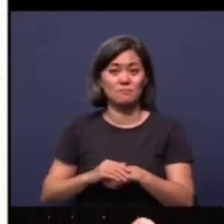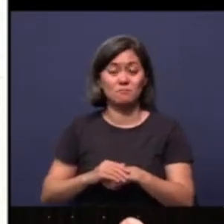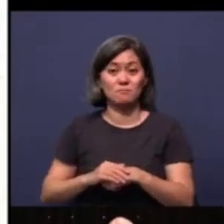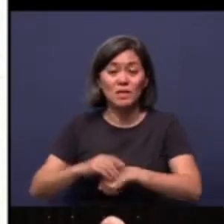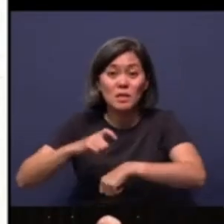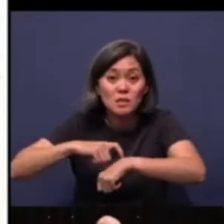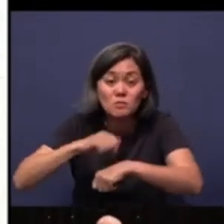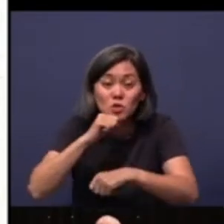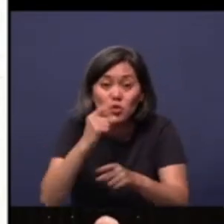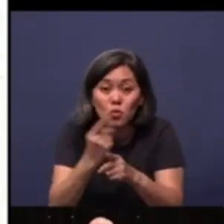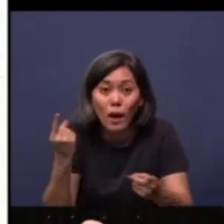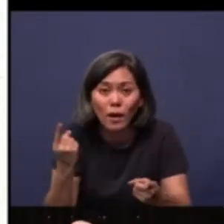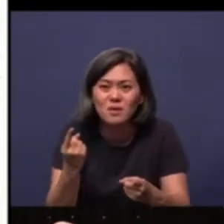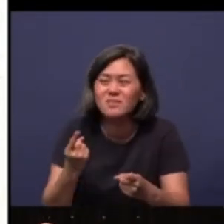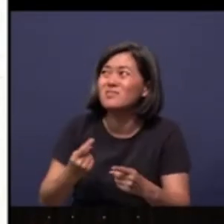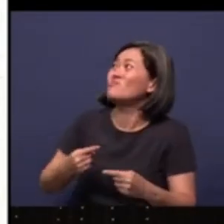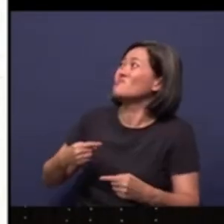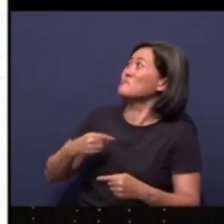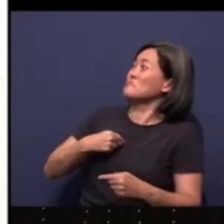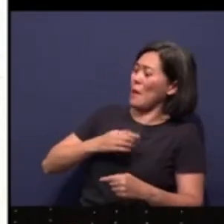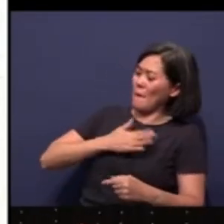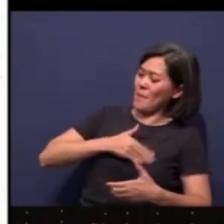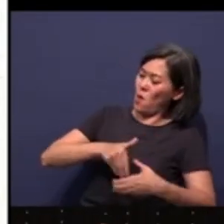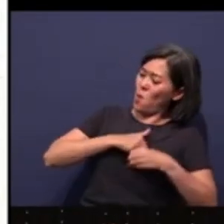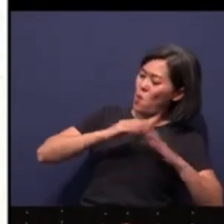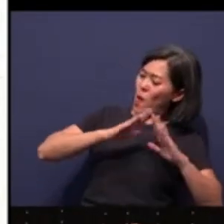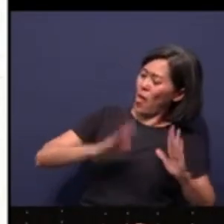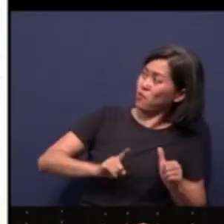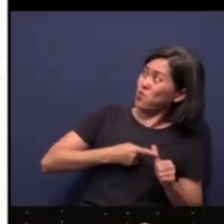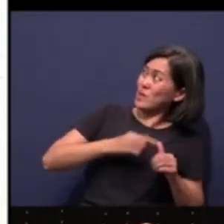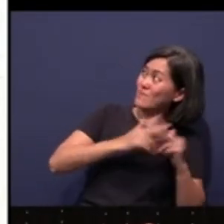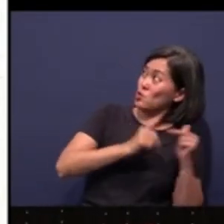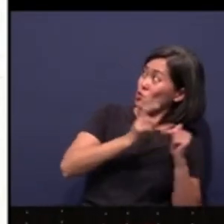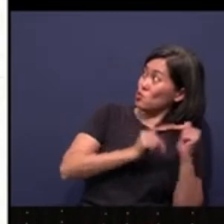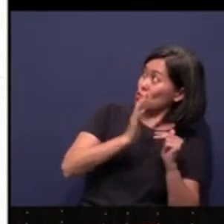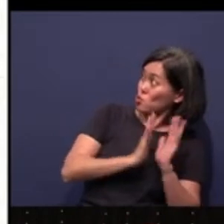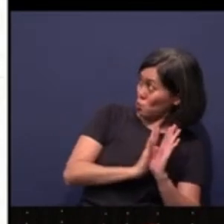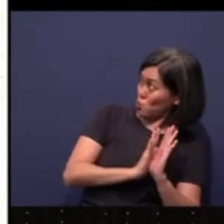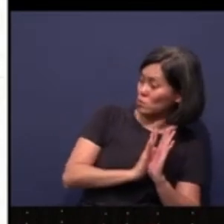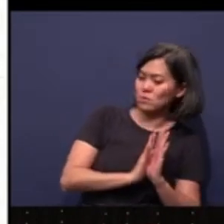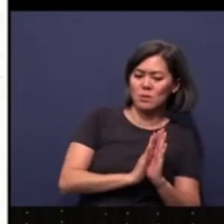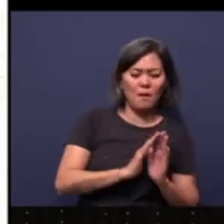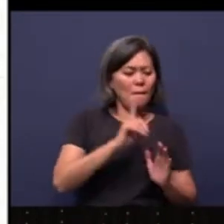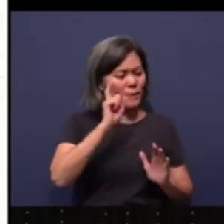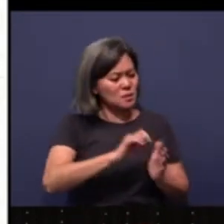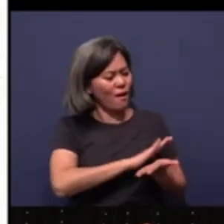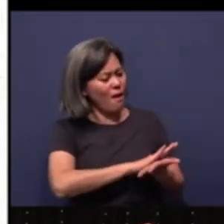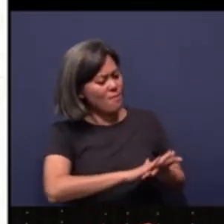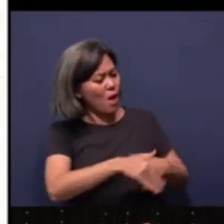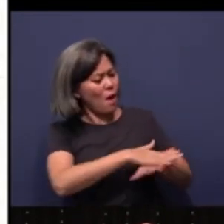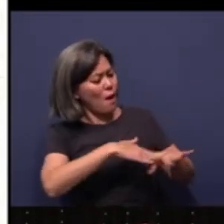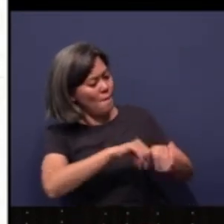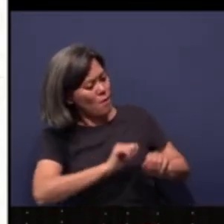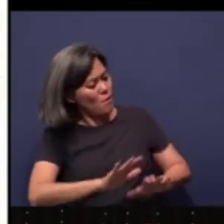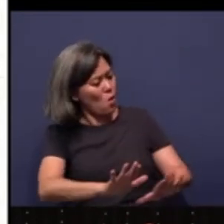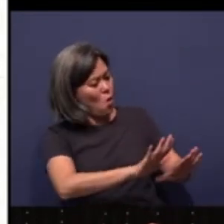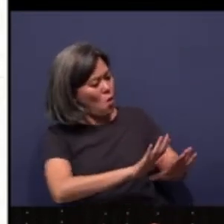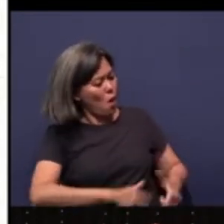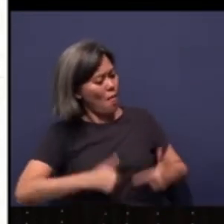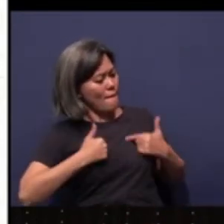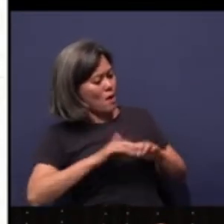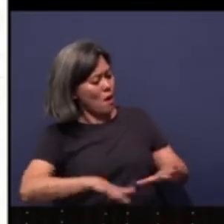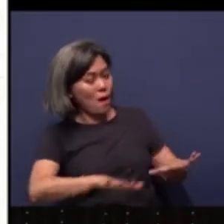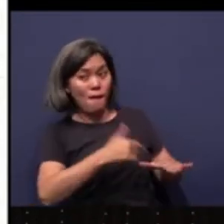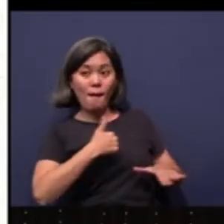Timing is not right. You know, I must build my own house first. You know, it must have nice things, comfortable living then. When I'm comfortable,